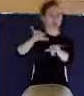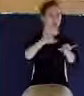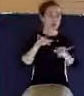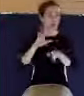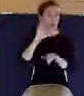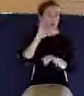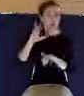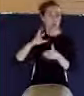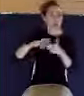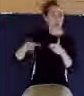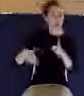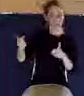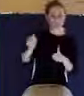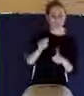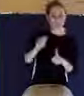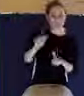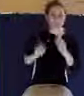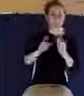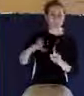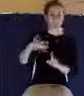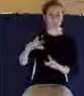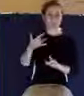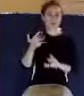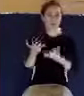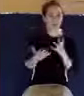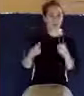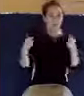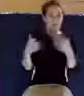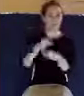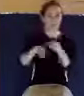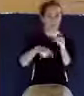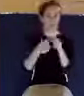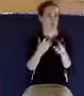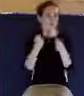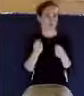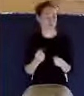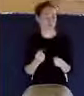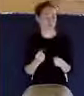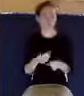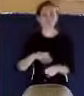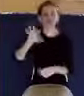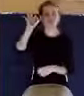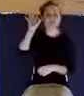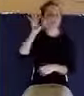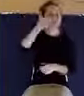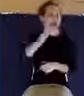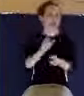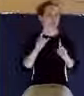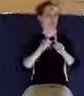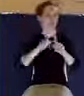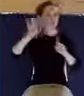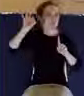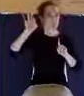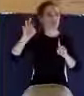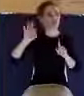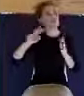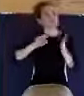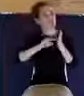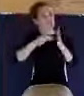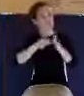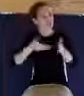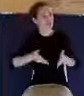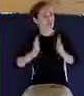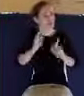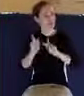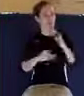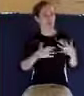it's not a bad thing to have a pulpit that preaches strong because the preaching of the word is supposed to create anxious hearts. It's supposed to